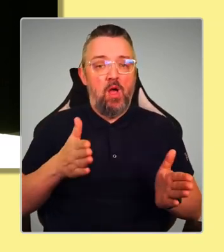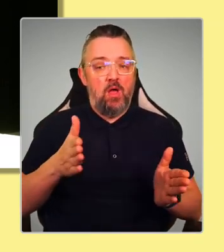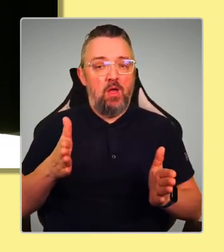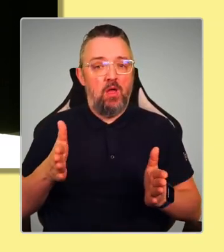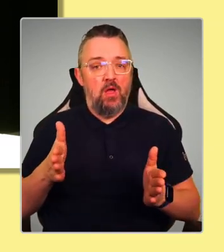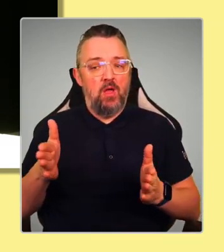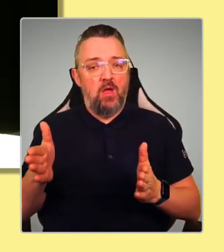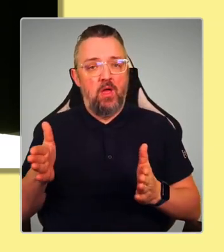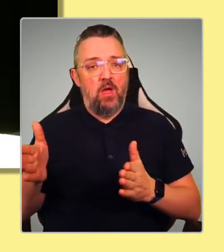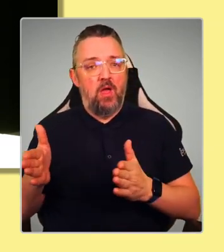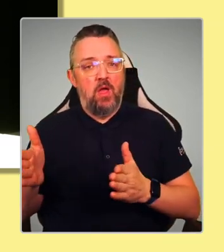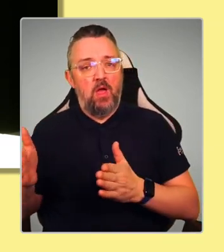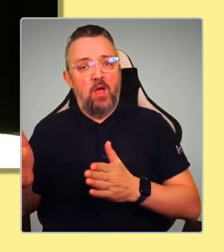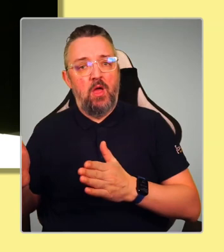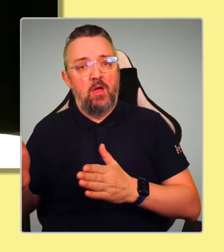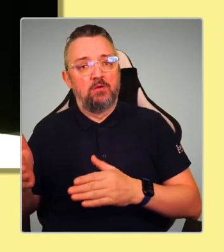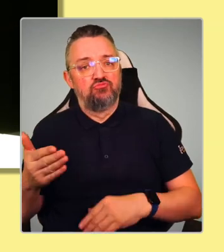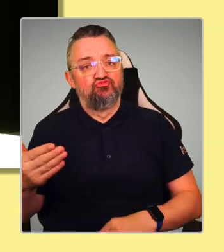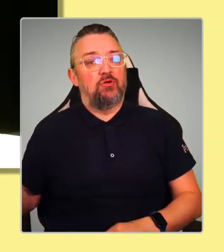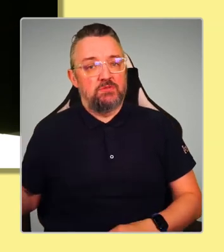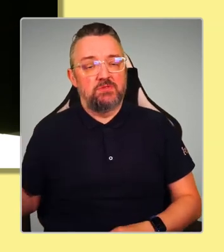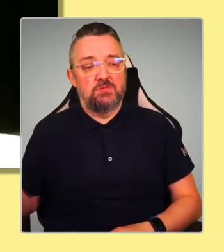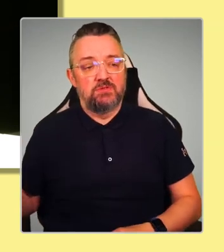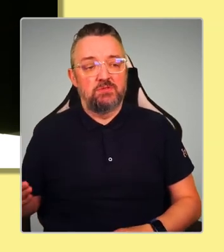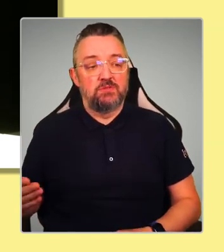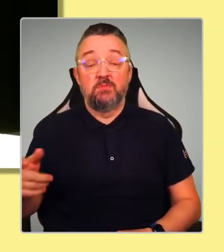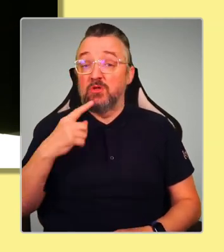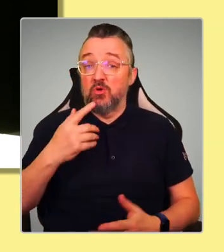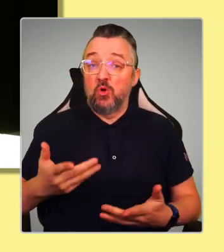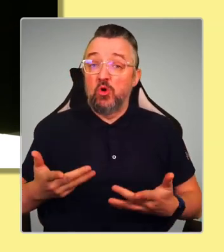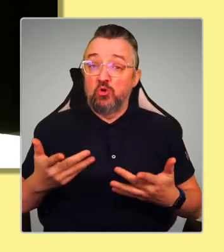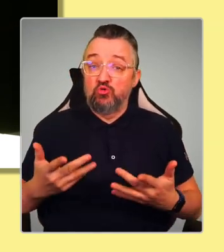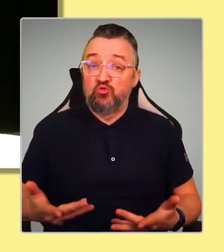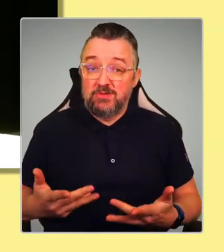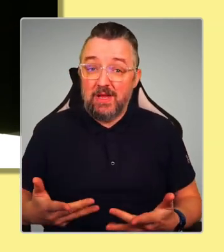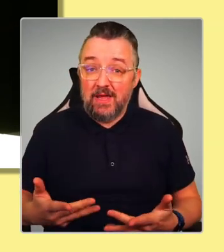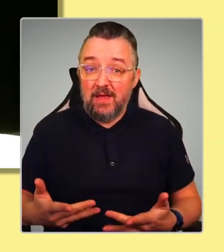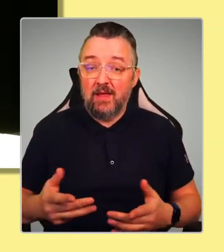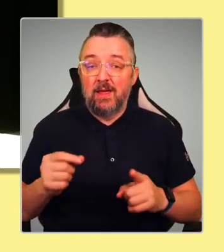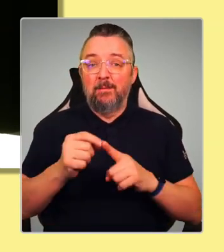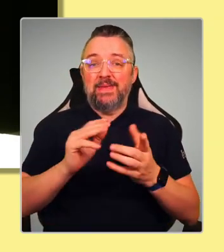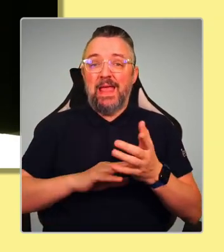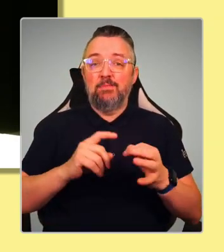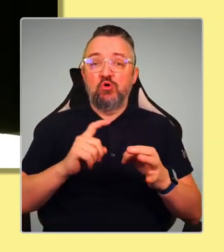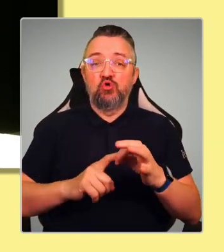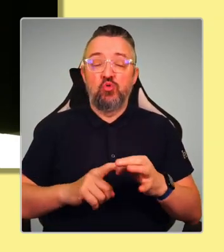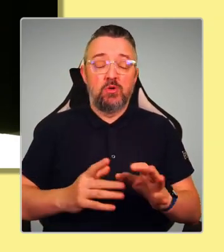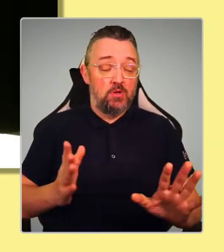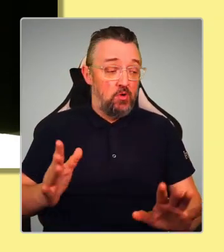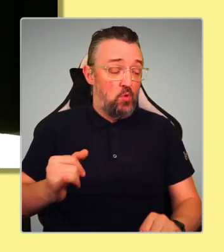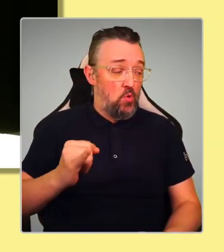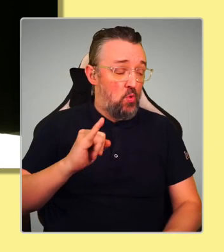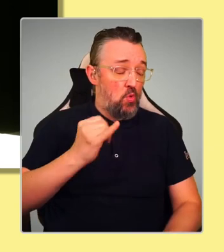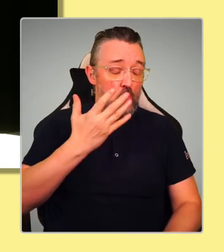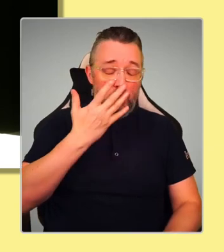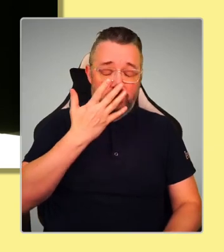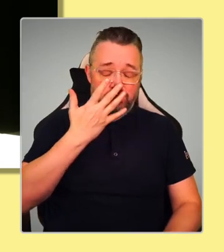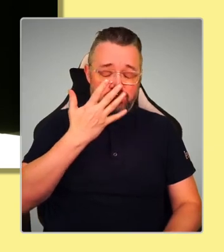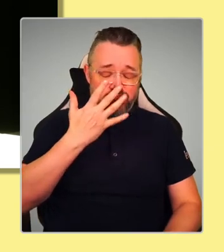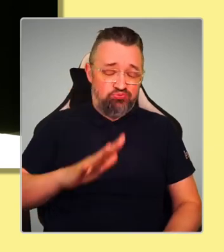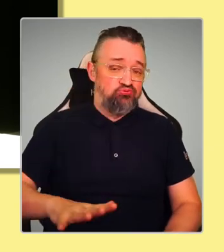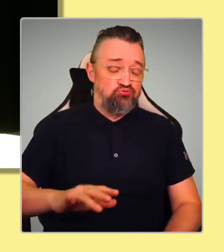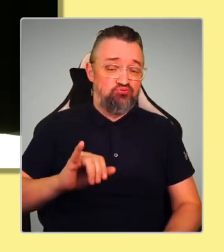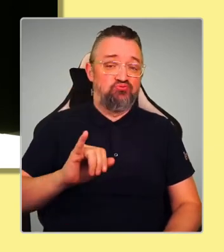Today, I mean, I'm going to keep going on about it, but today's PMQs was a disgrace. And that's a pretty high bar because a lot of them are fairly